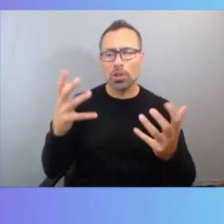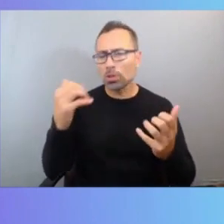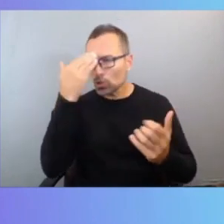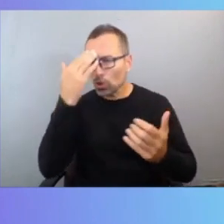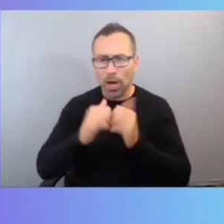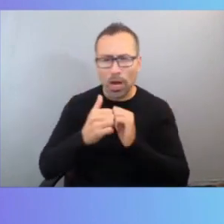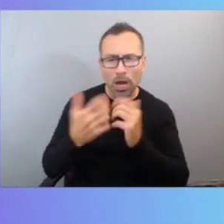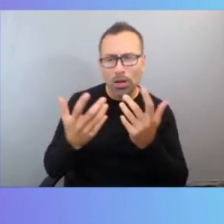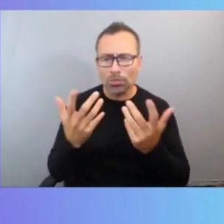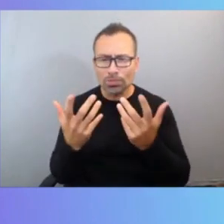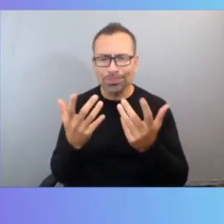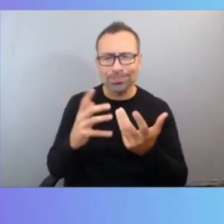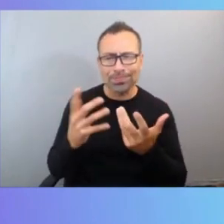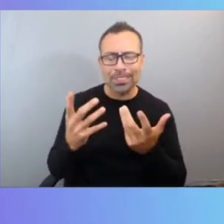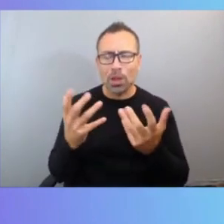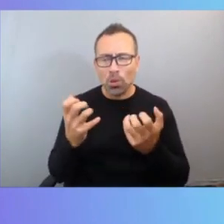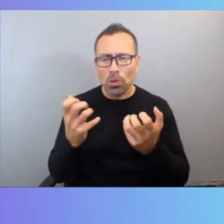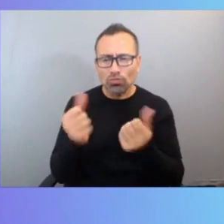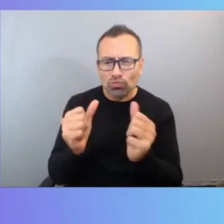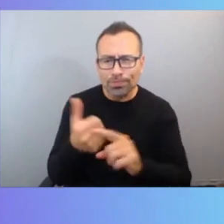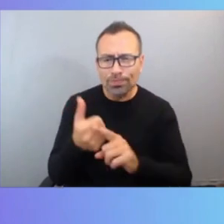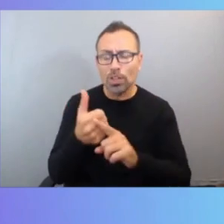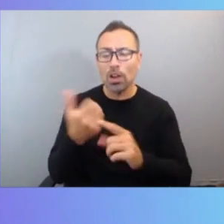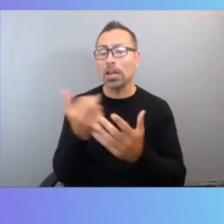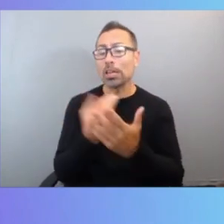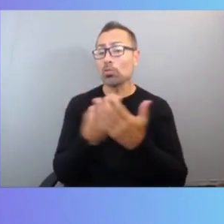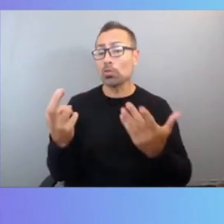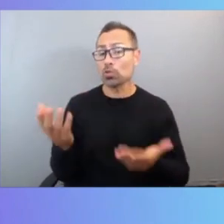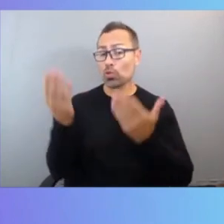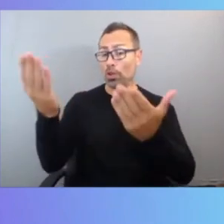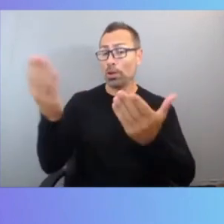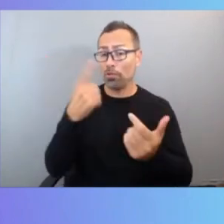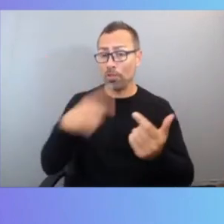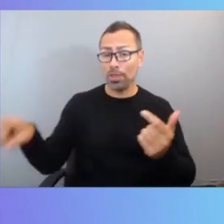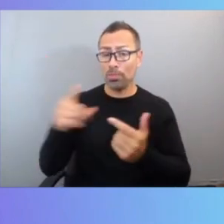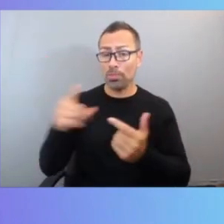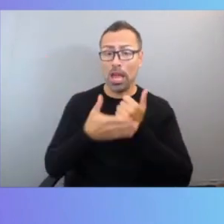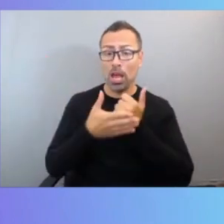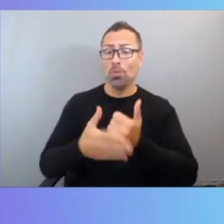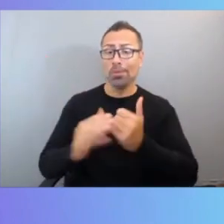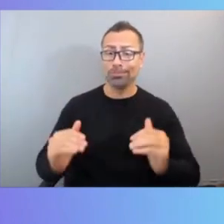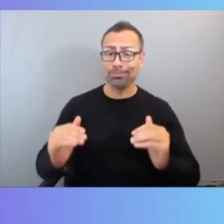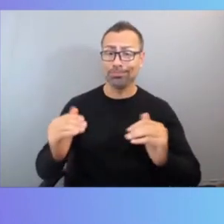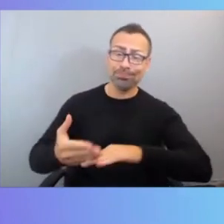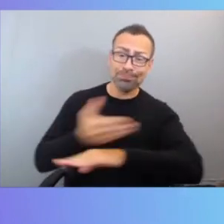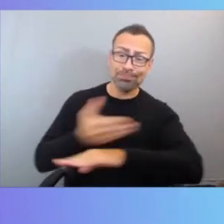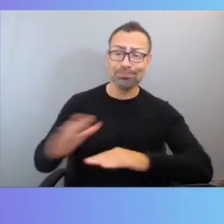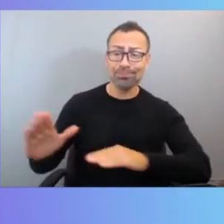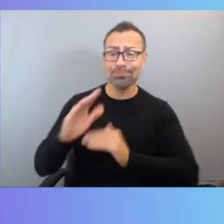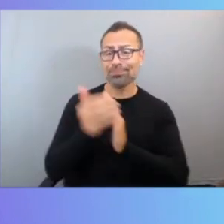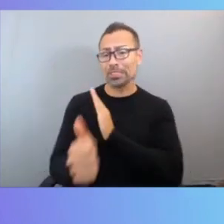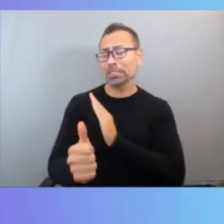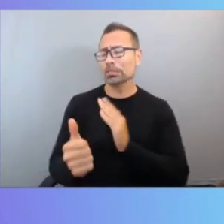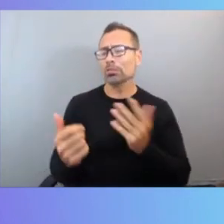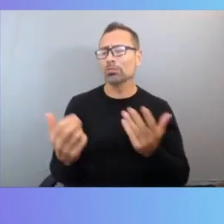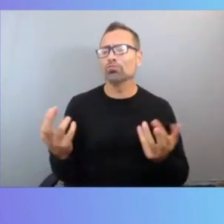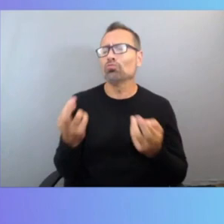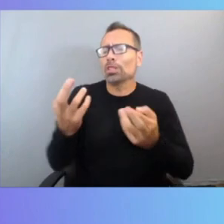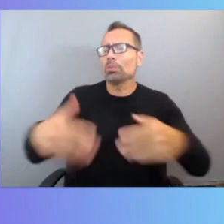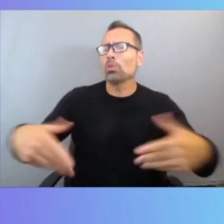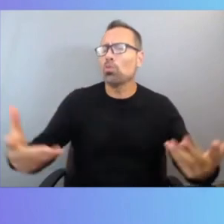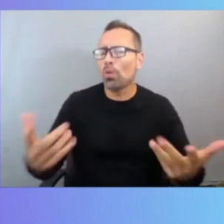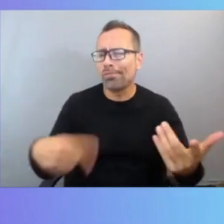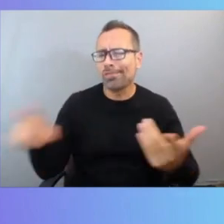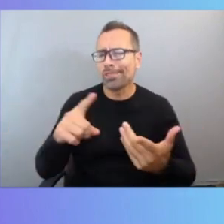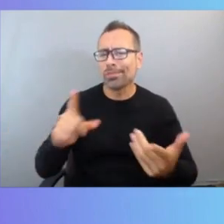kind of, I'm going use your term again, level up, like level up their skills or just like, what's, what would you recommend for them to really just,